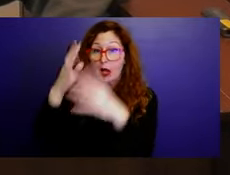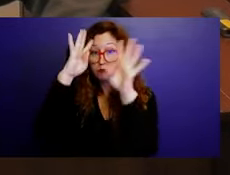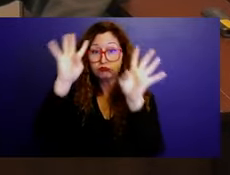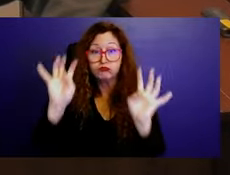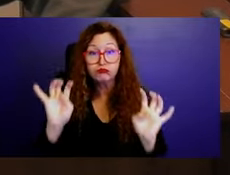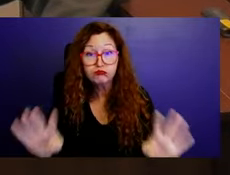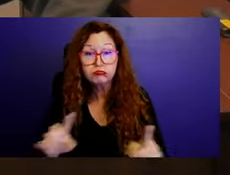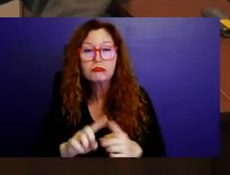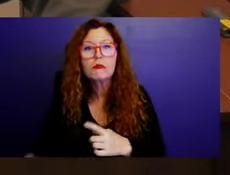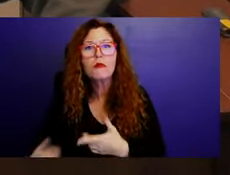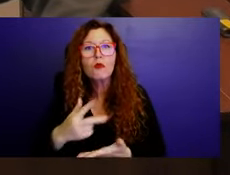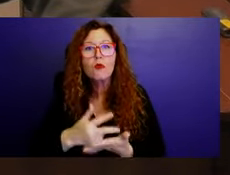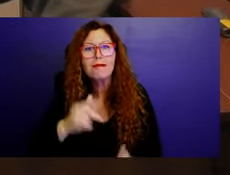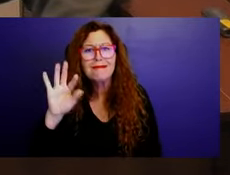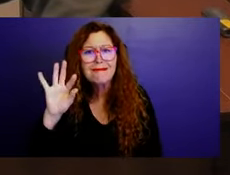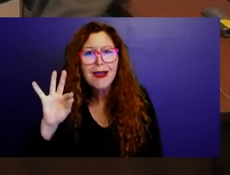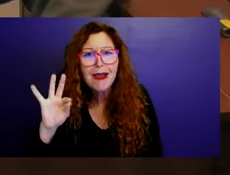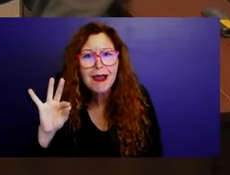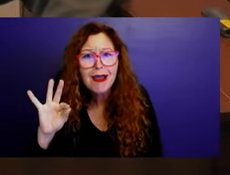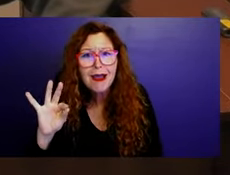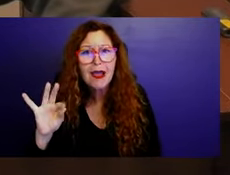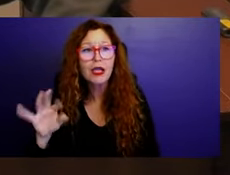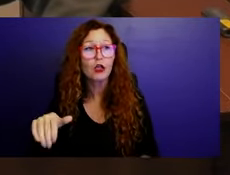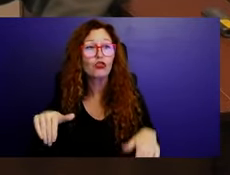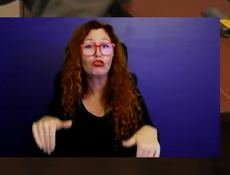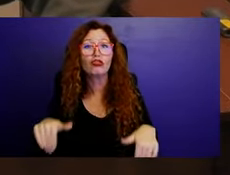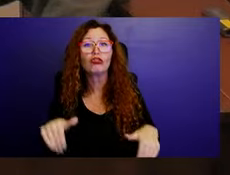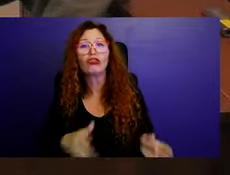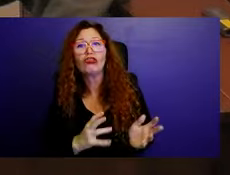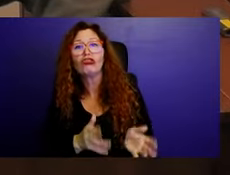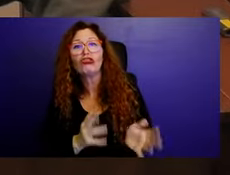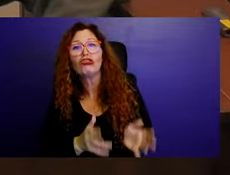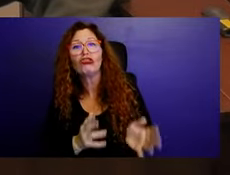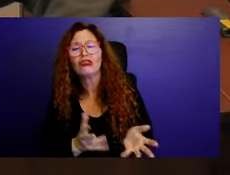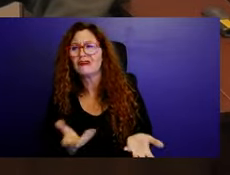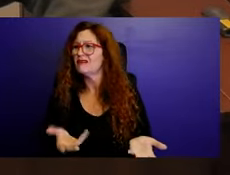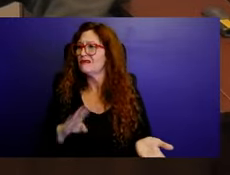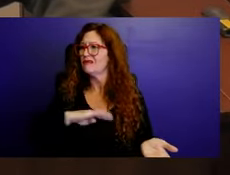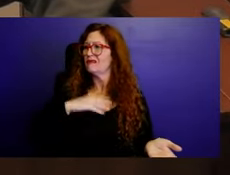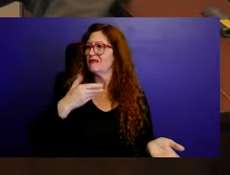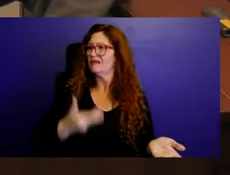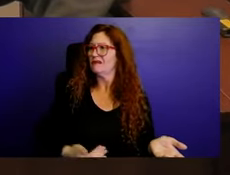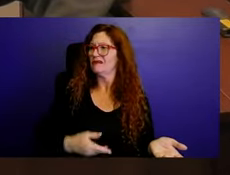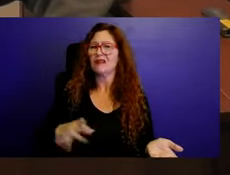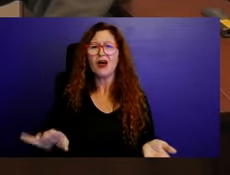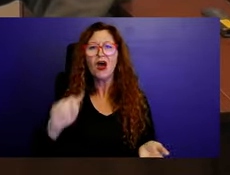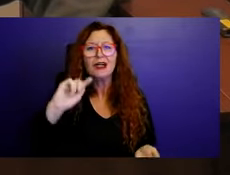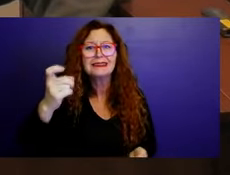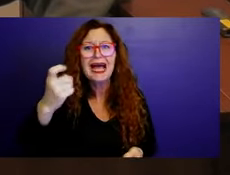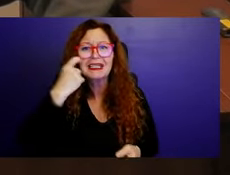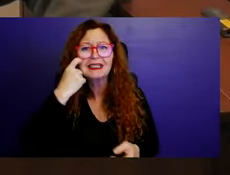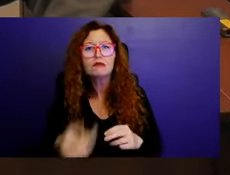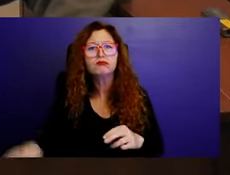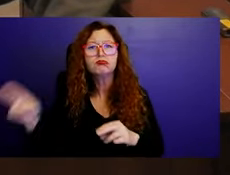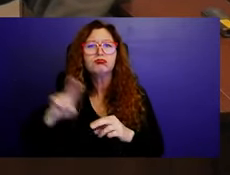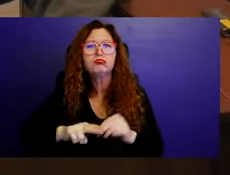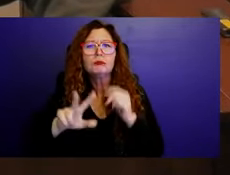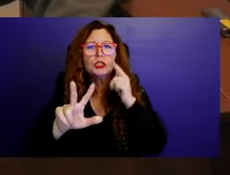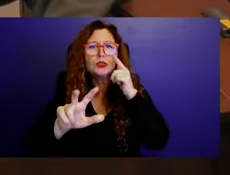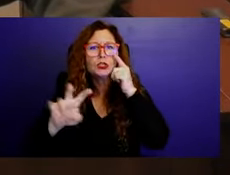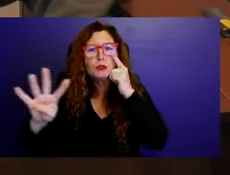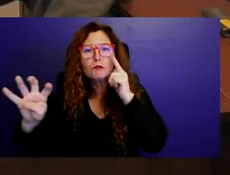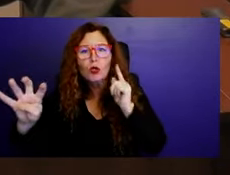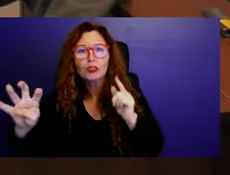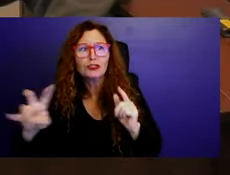taxpayers' dollars, it was quite besetting to me because, you know, our taxes just went up $300, $400 per person and we're not getting services for the right